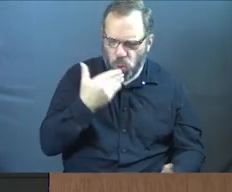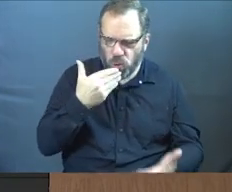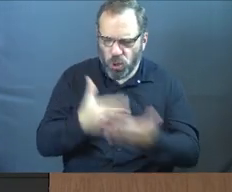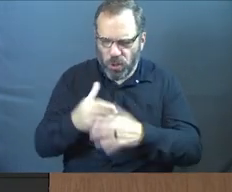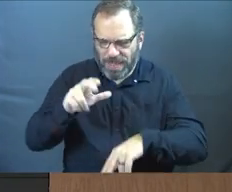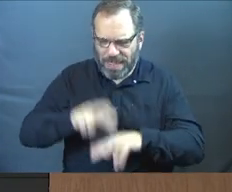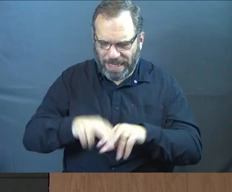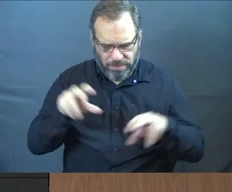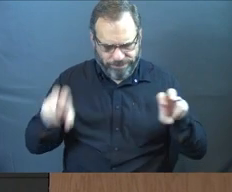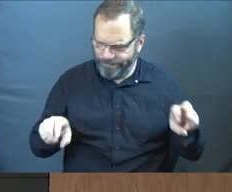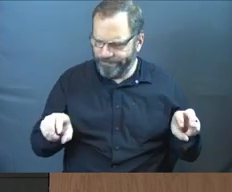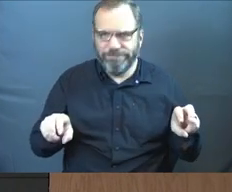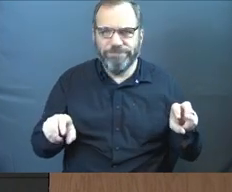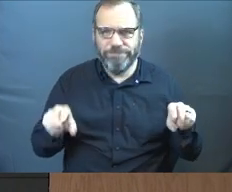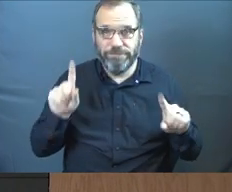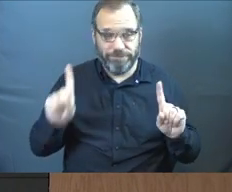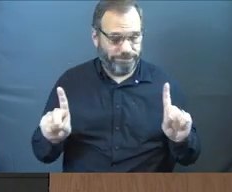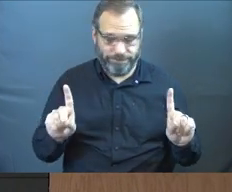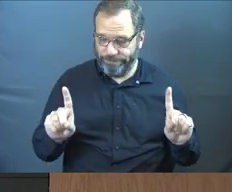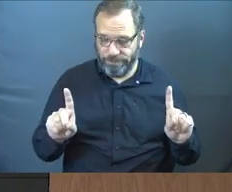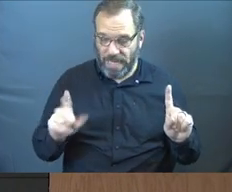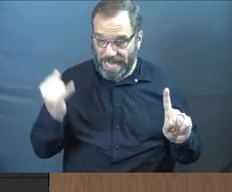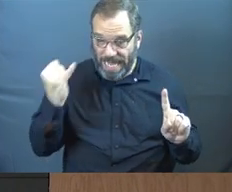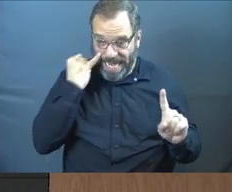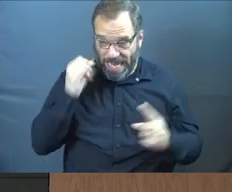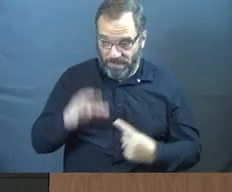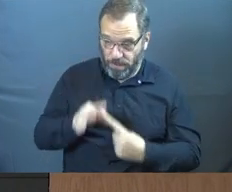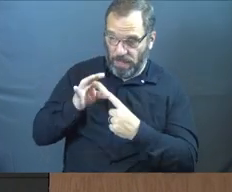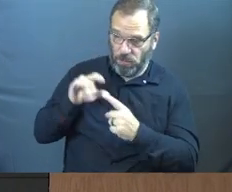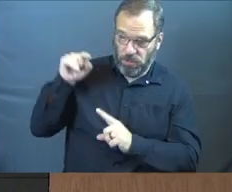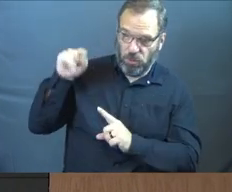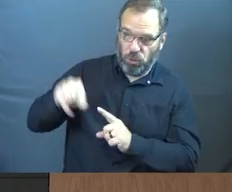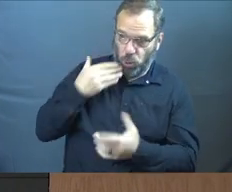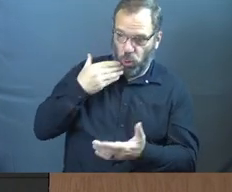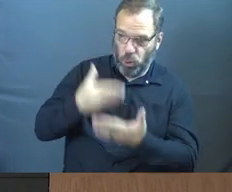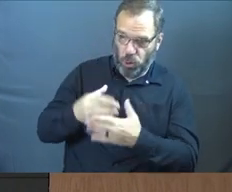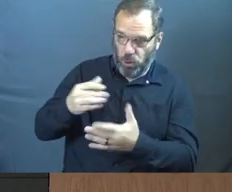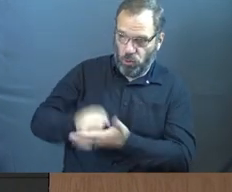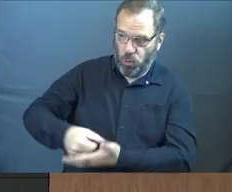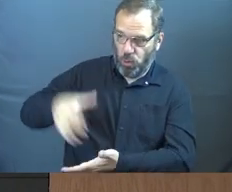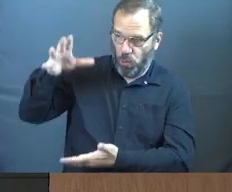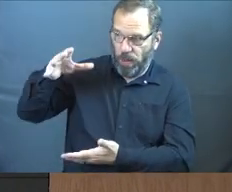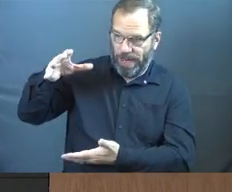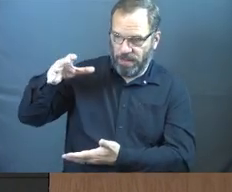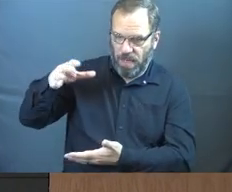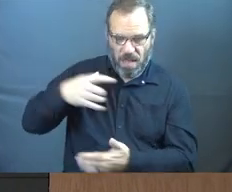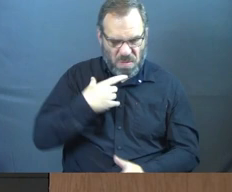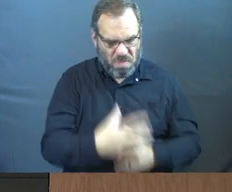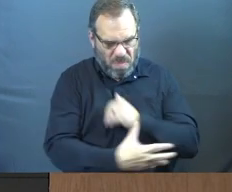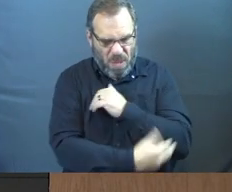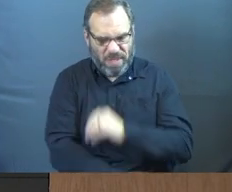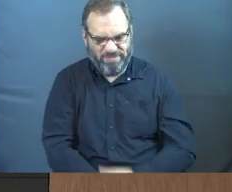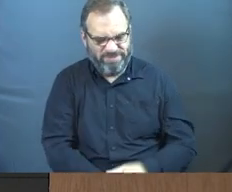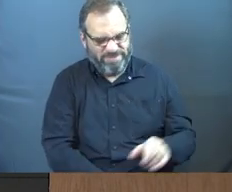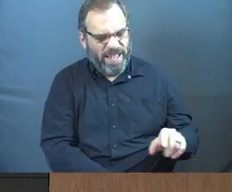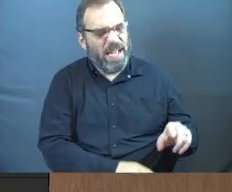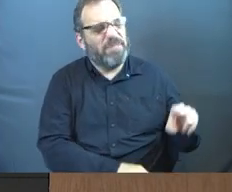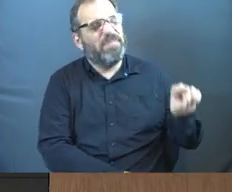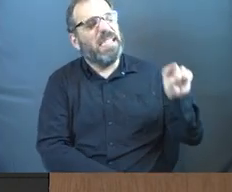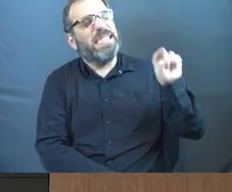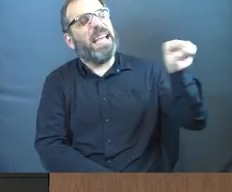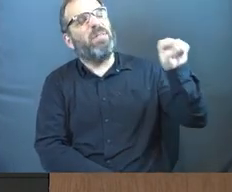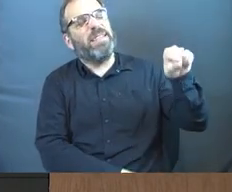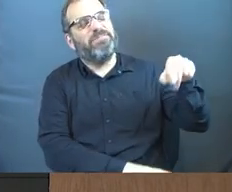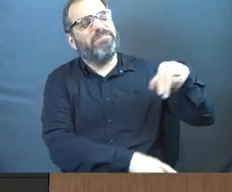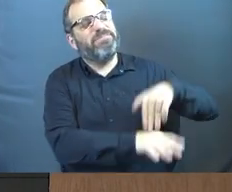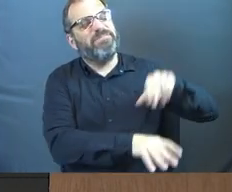good seat, is what he's saying. If you give special attention and a good seat to the rich person, but you say to the poor one, you could stand over